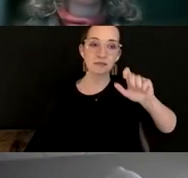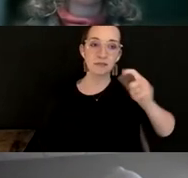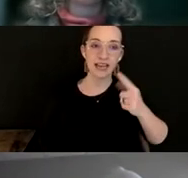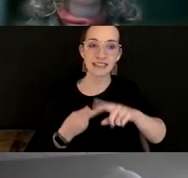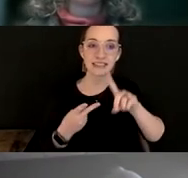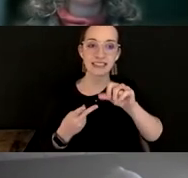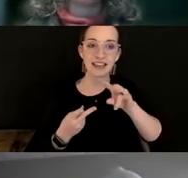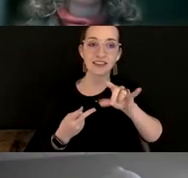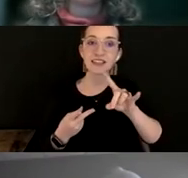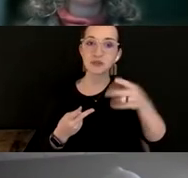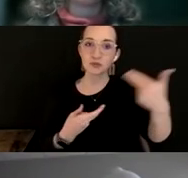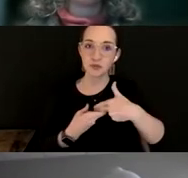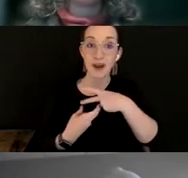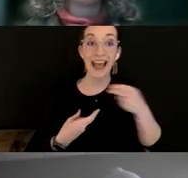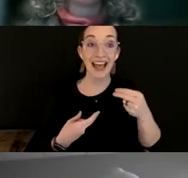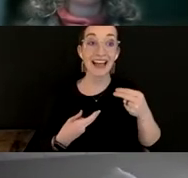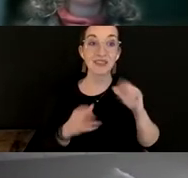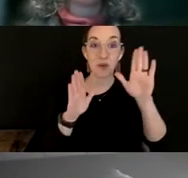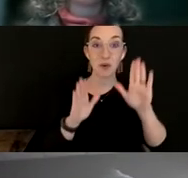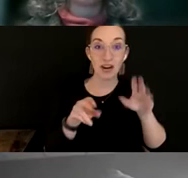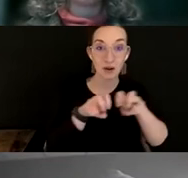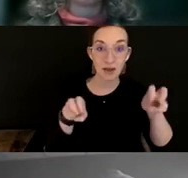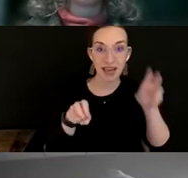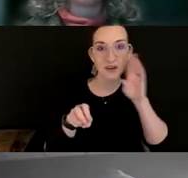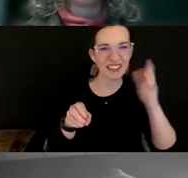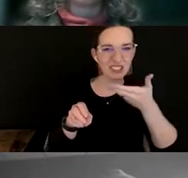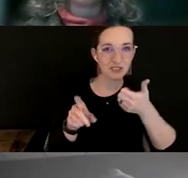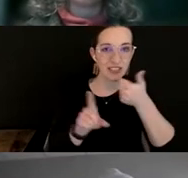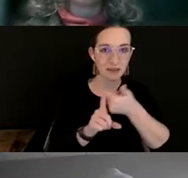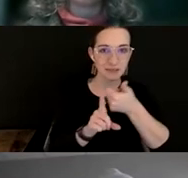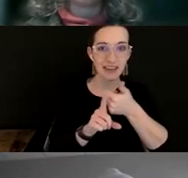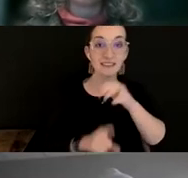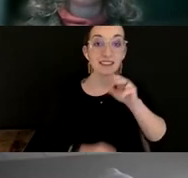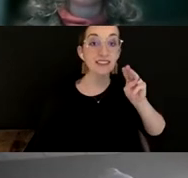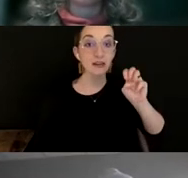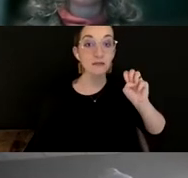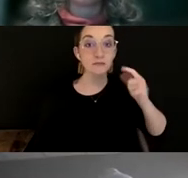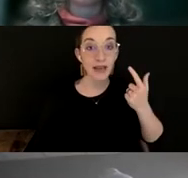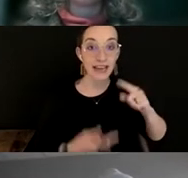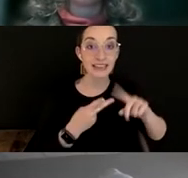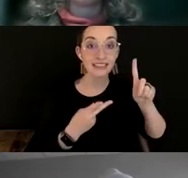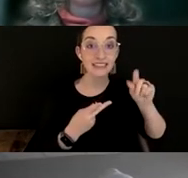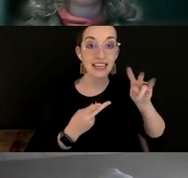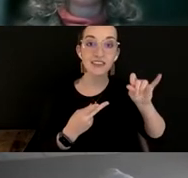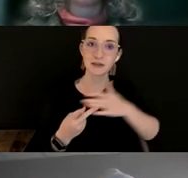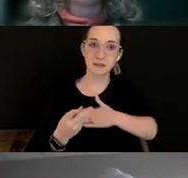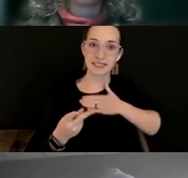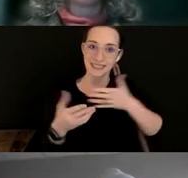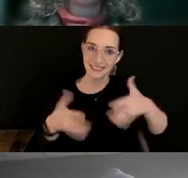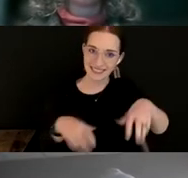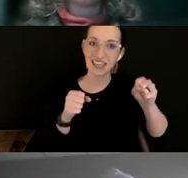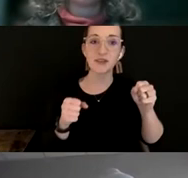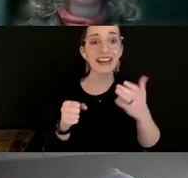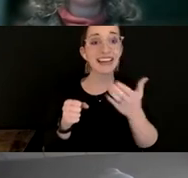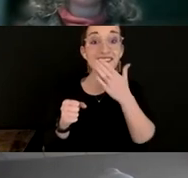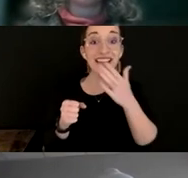wonderful panel who will introduce themselves. So Meg and David, take it away, and thank you for leading us, and thank you all the panelists for